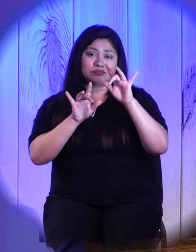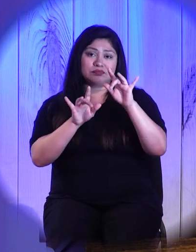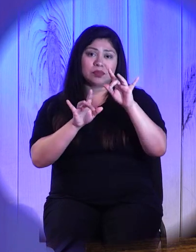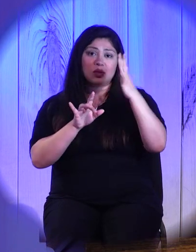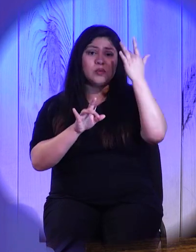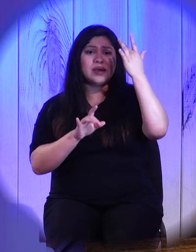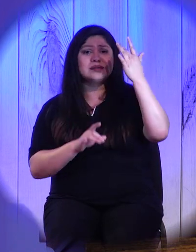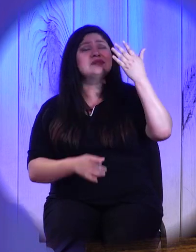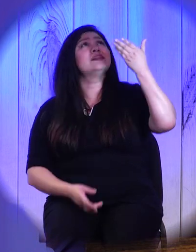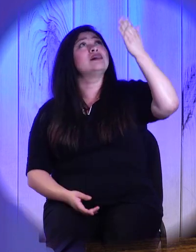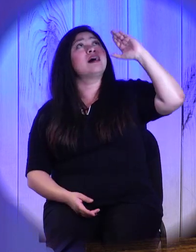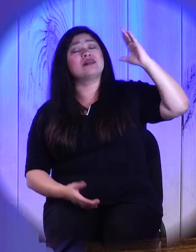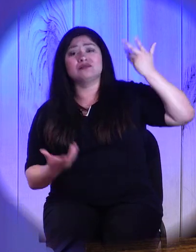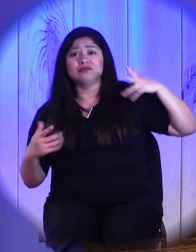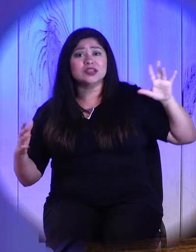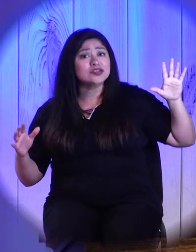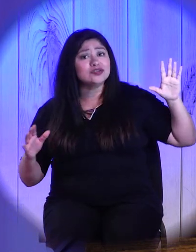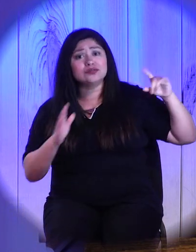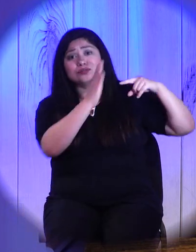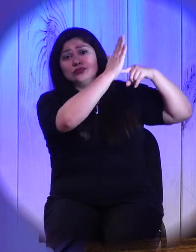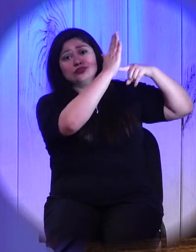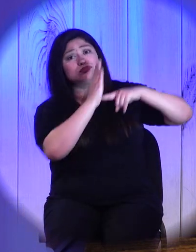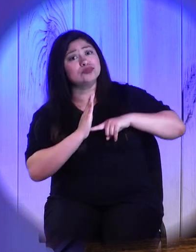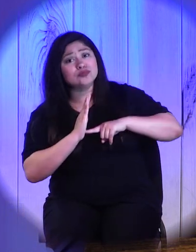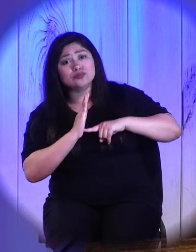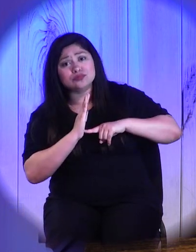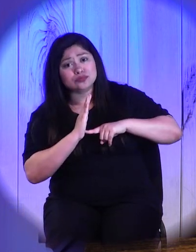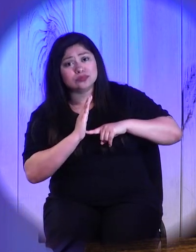already shown that mercy to us.